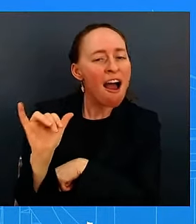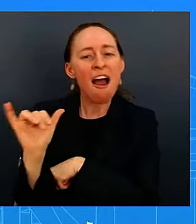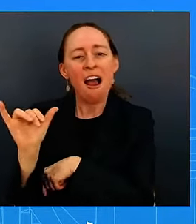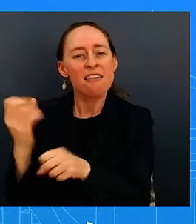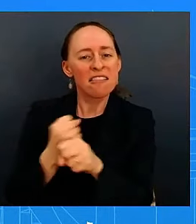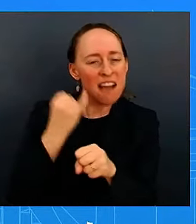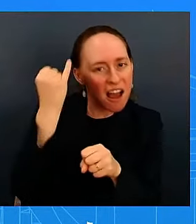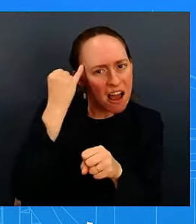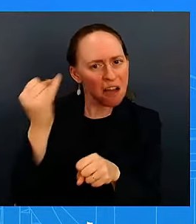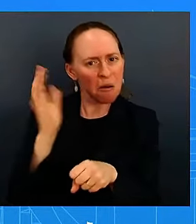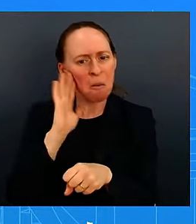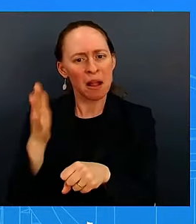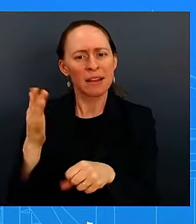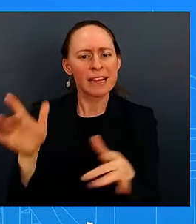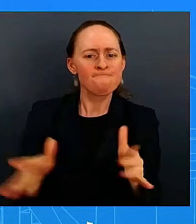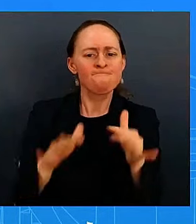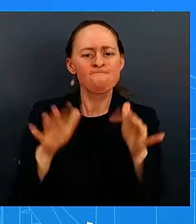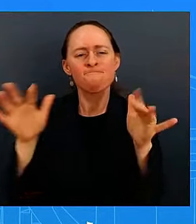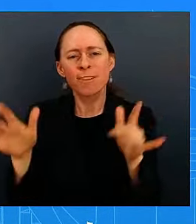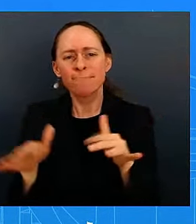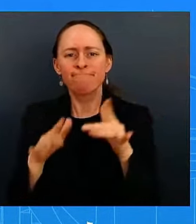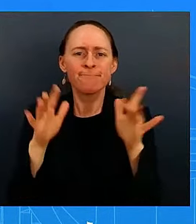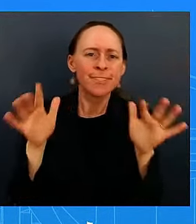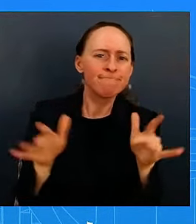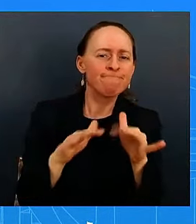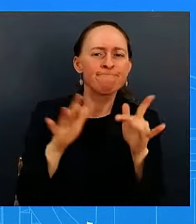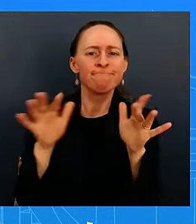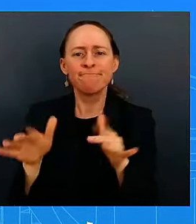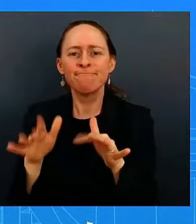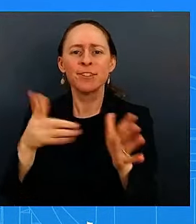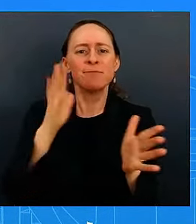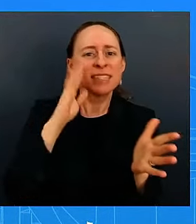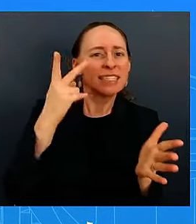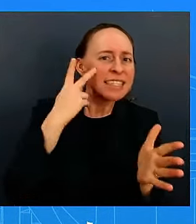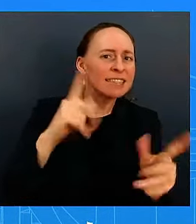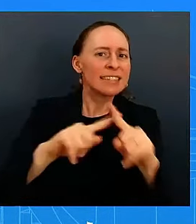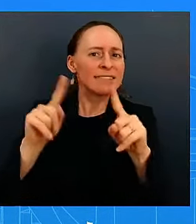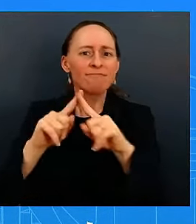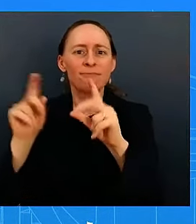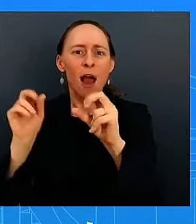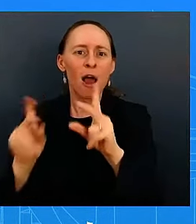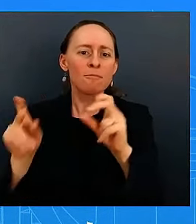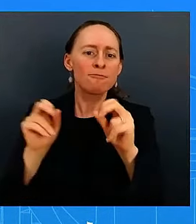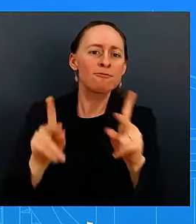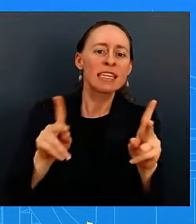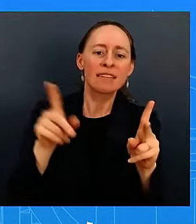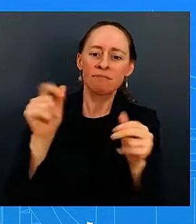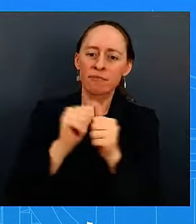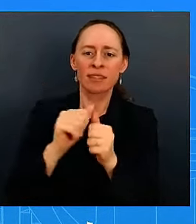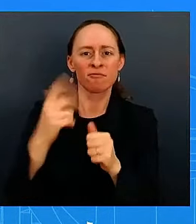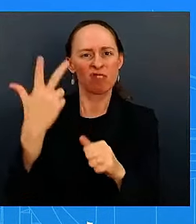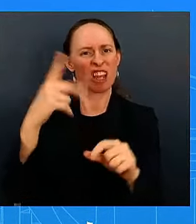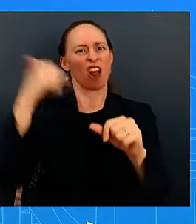some opportunities to see uh the president engage with the quad leaders and i think that's important too